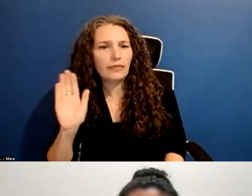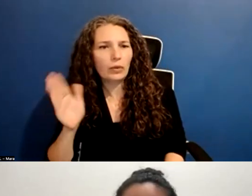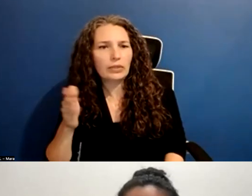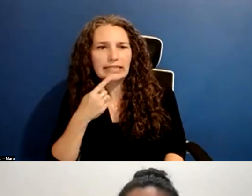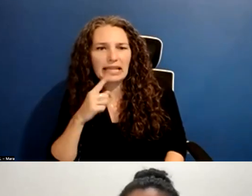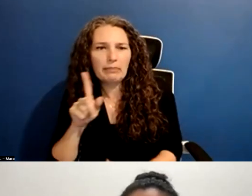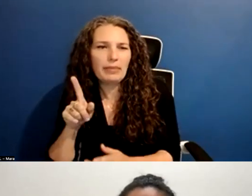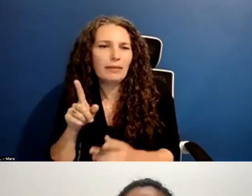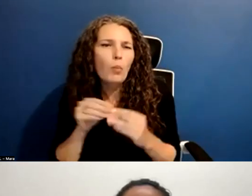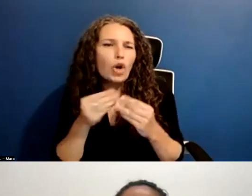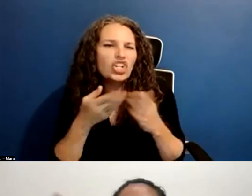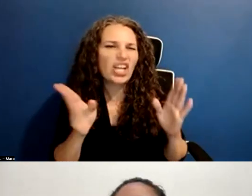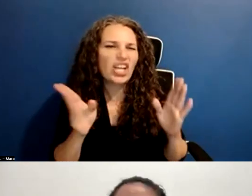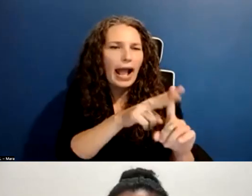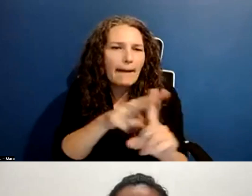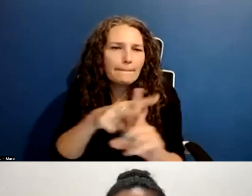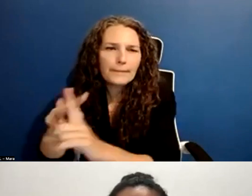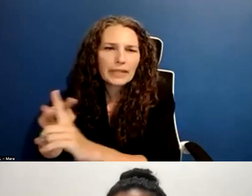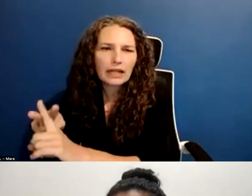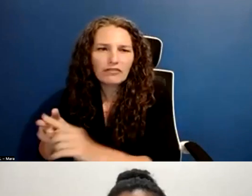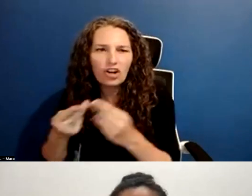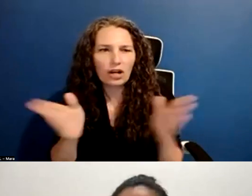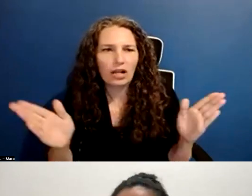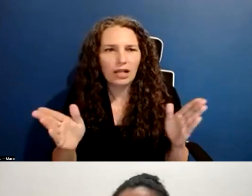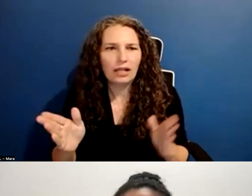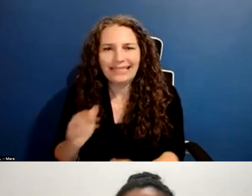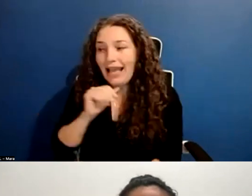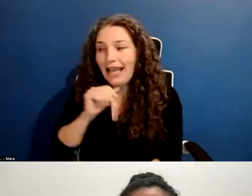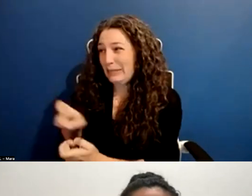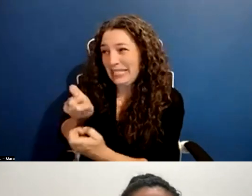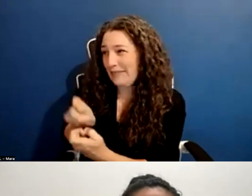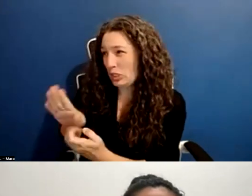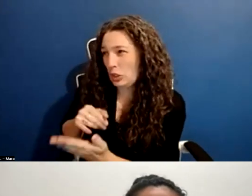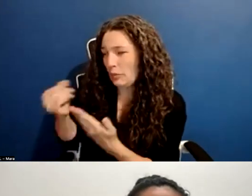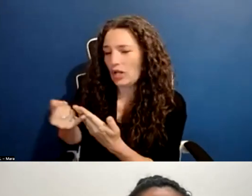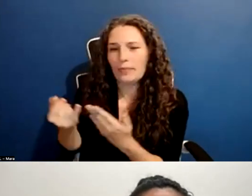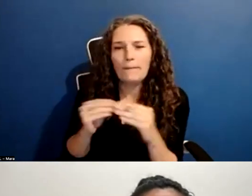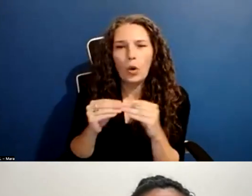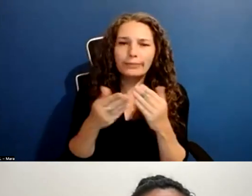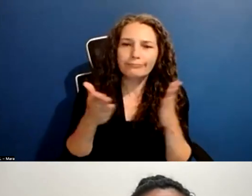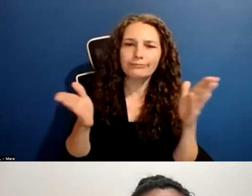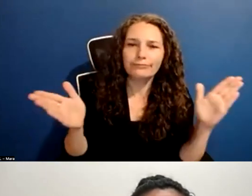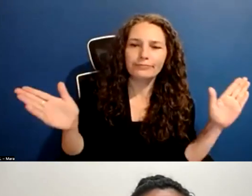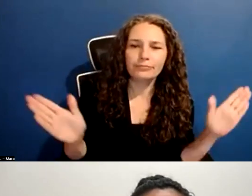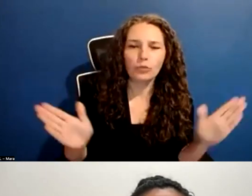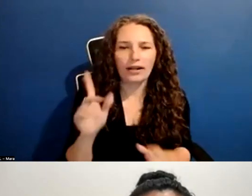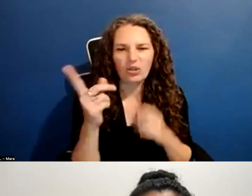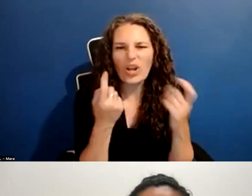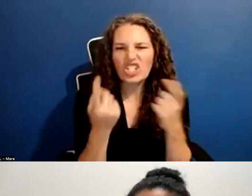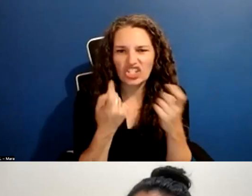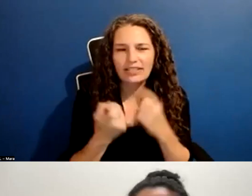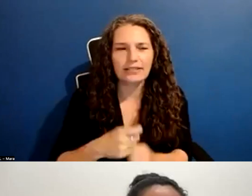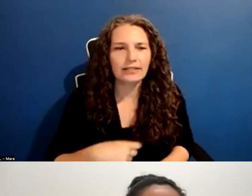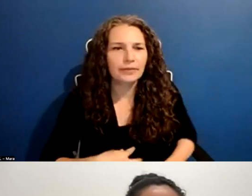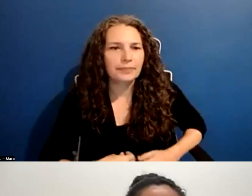are specifically about your project, but if they are asking a broader question, we'll definitely ask that. so this